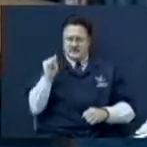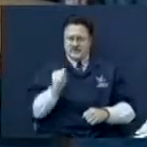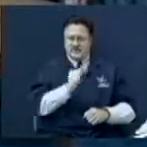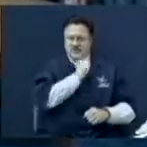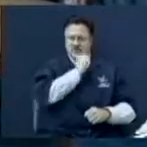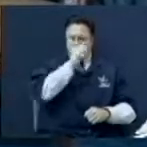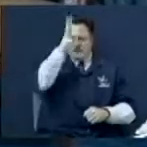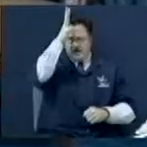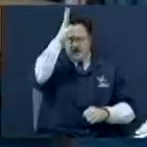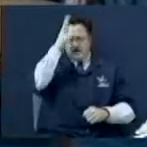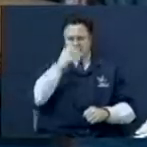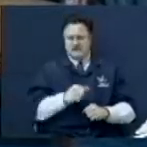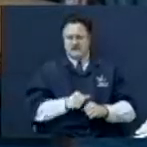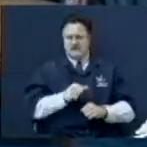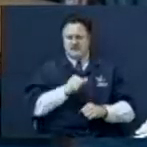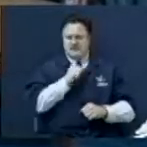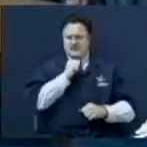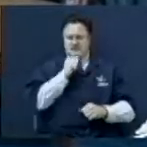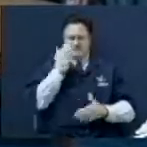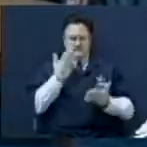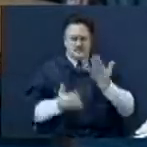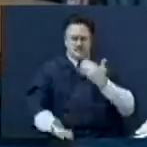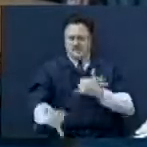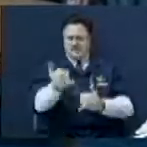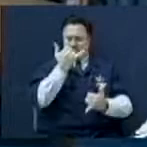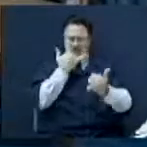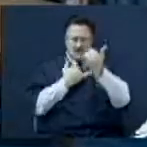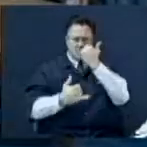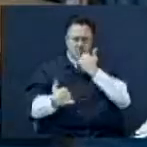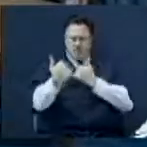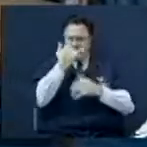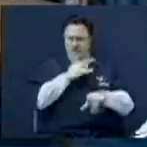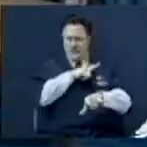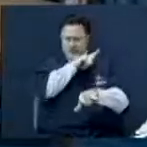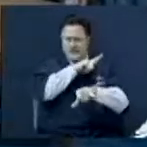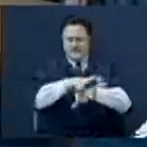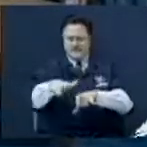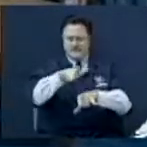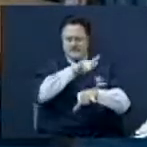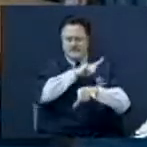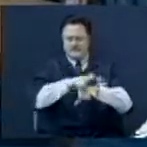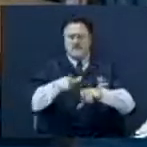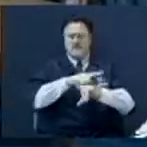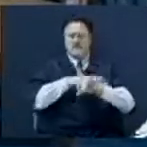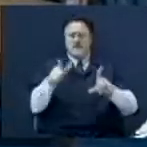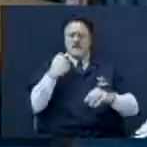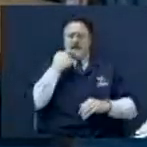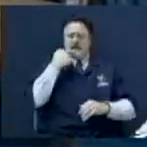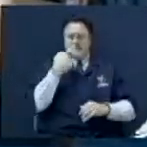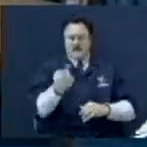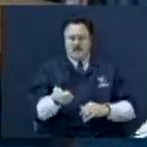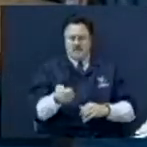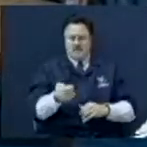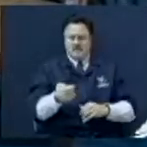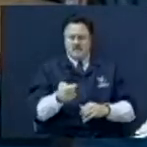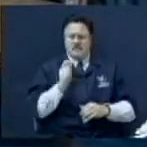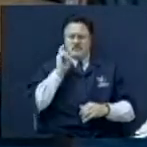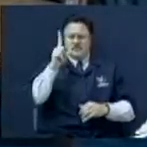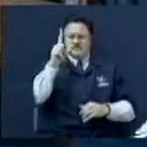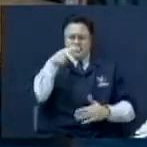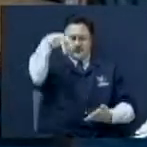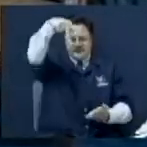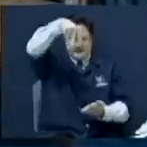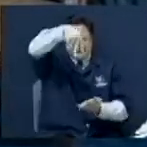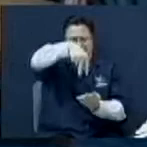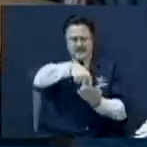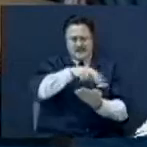you under a load, you've been done wrong and spit on and mocked and everything. But can I tell you, those ones standing